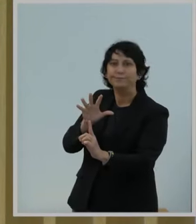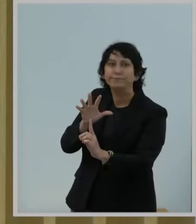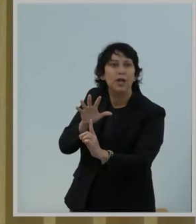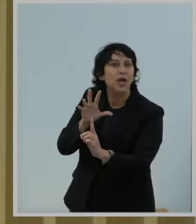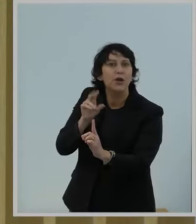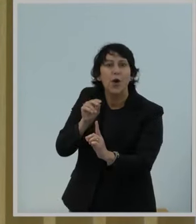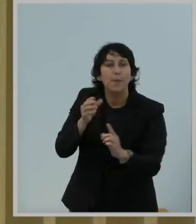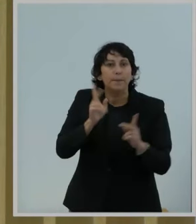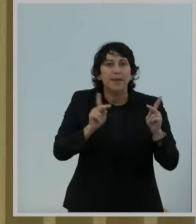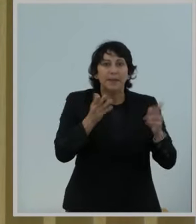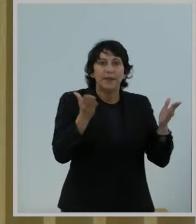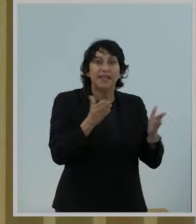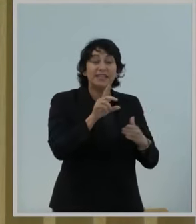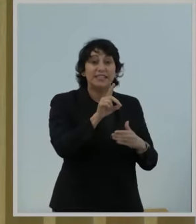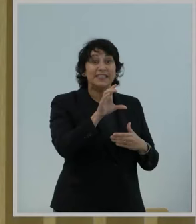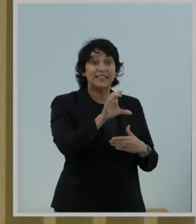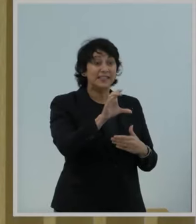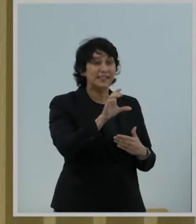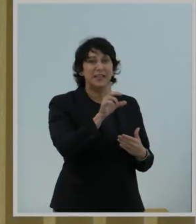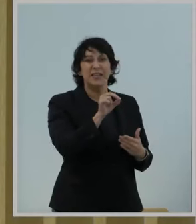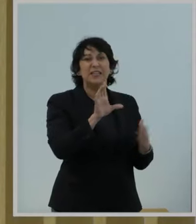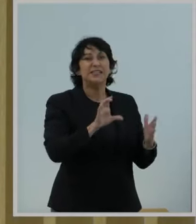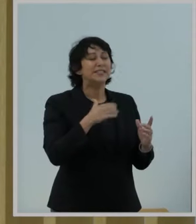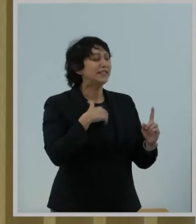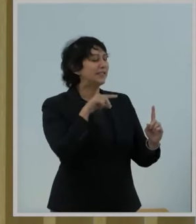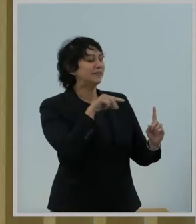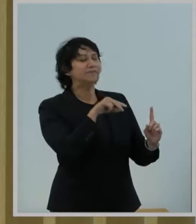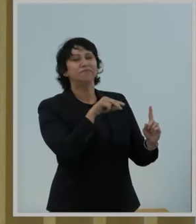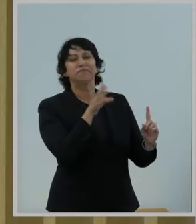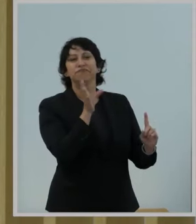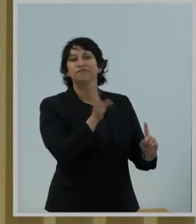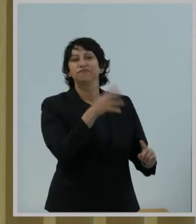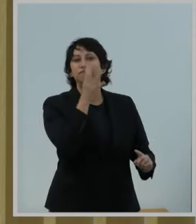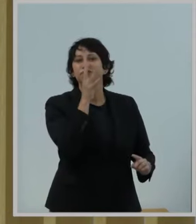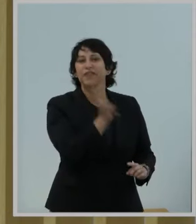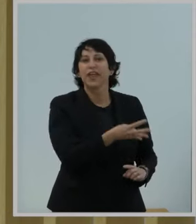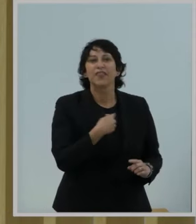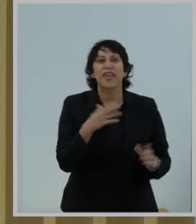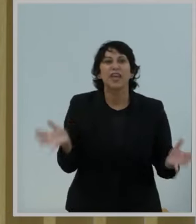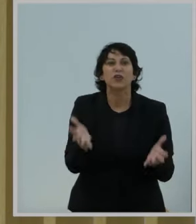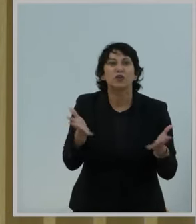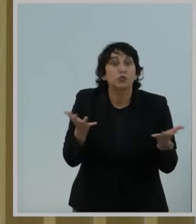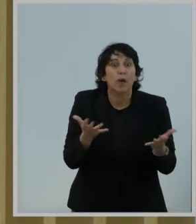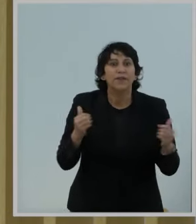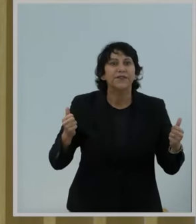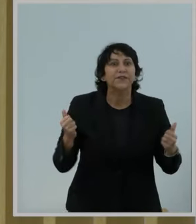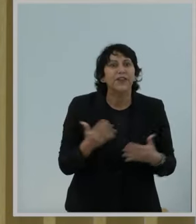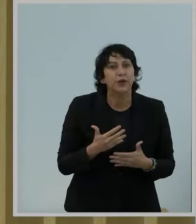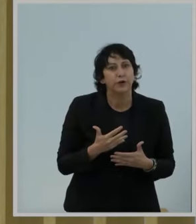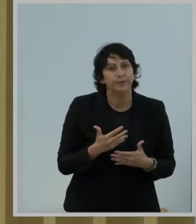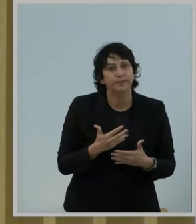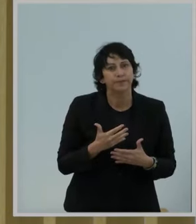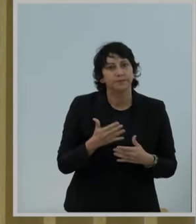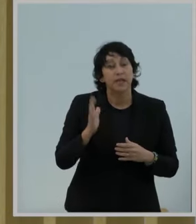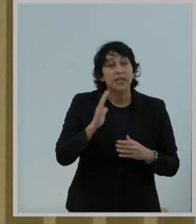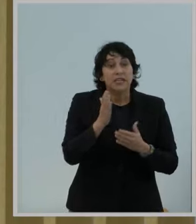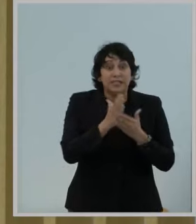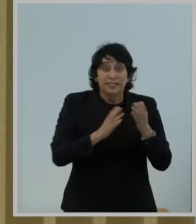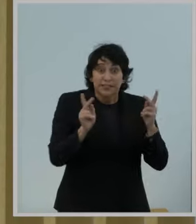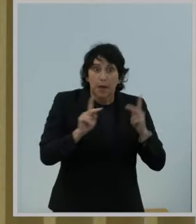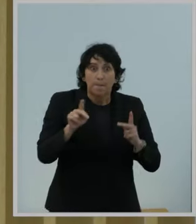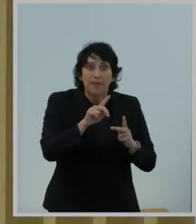in D.C. simply fanned the false flames of fear. Now, while some have tried to